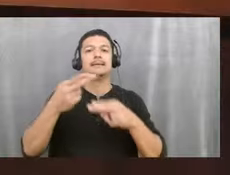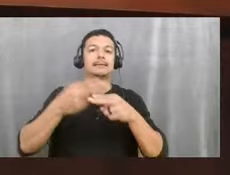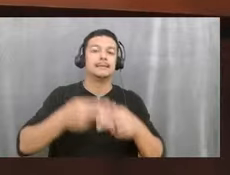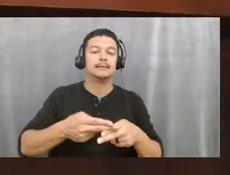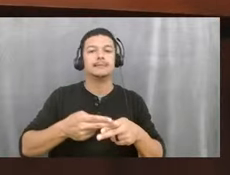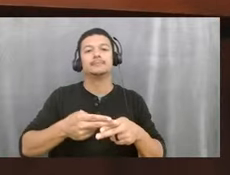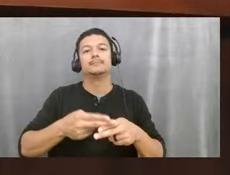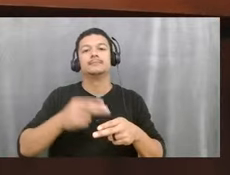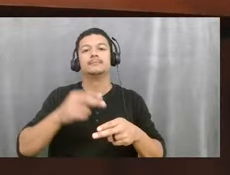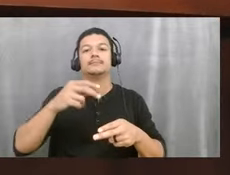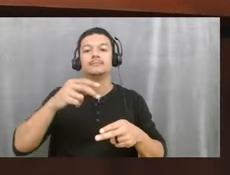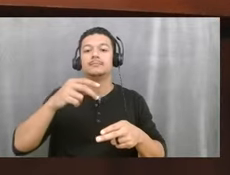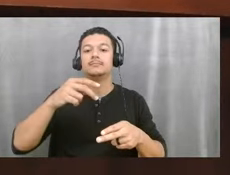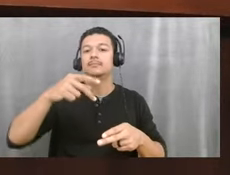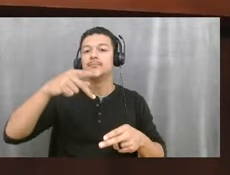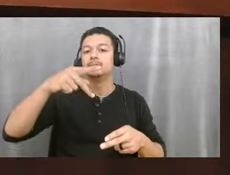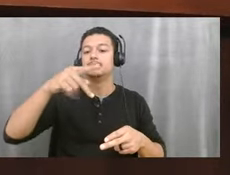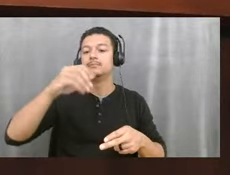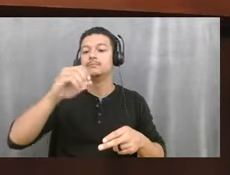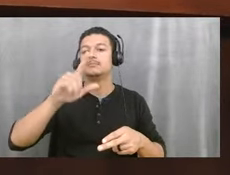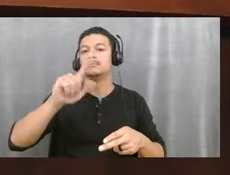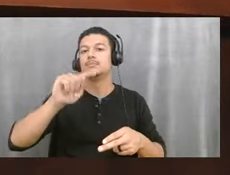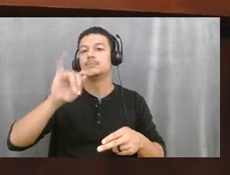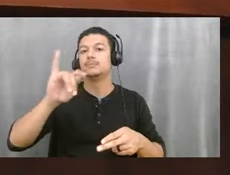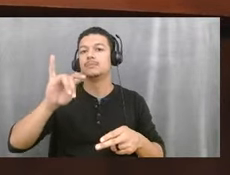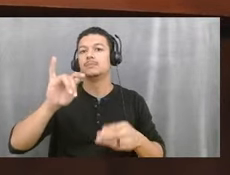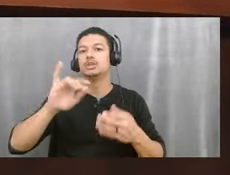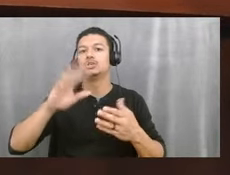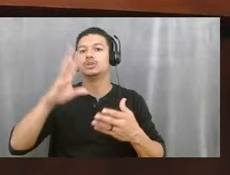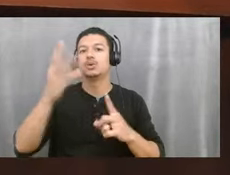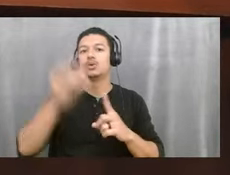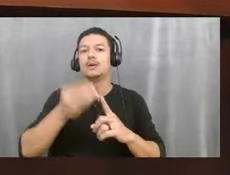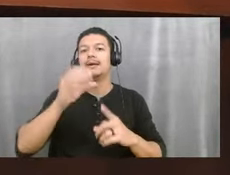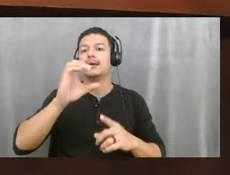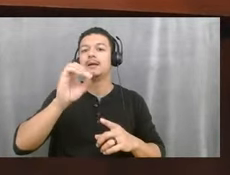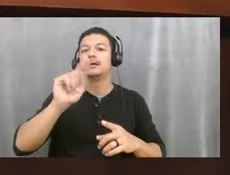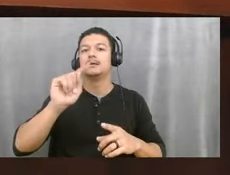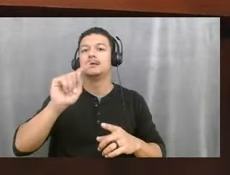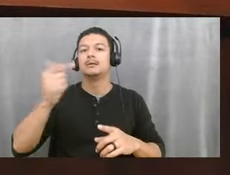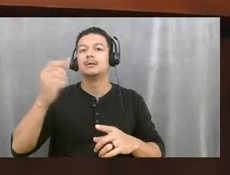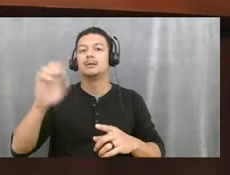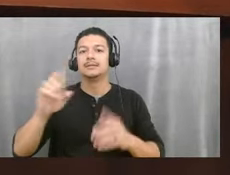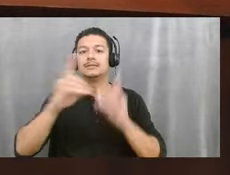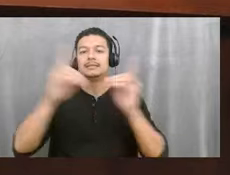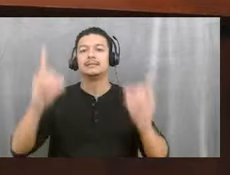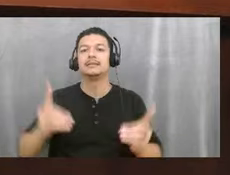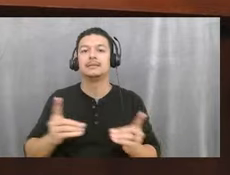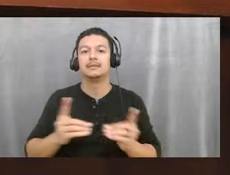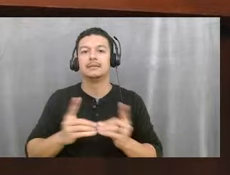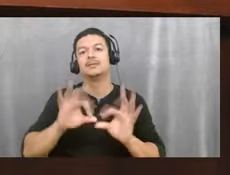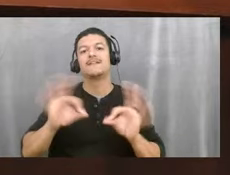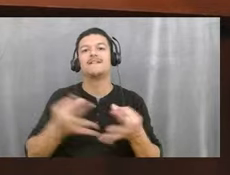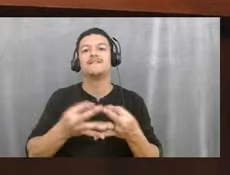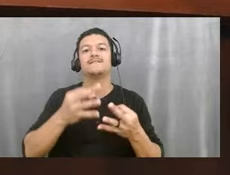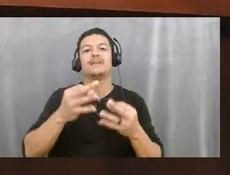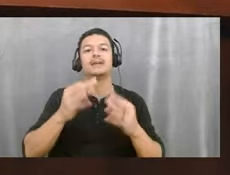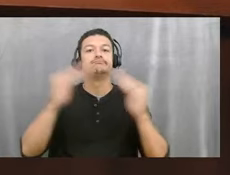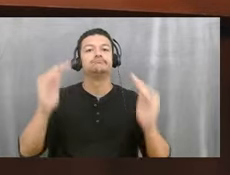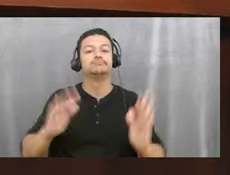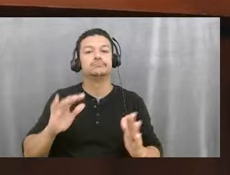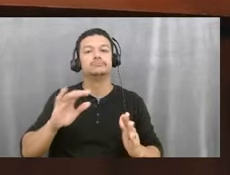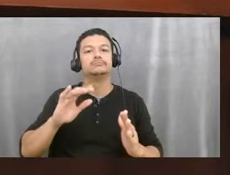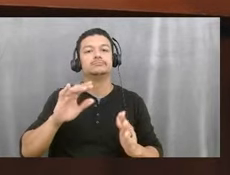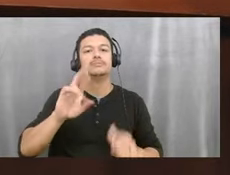Cottage District from a single and two-family residential R2 to in-full planned unit